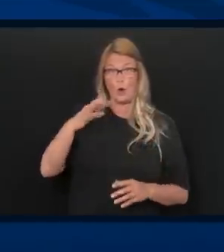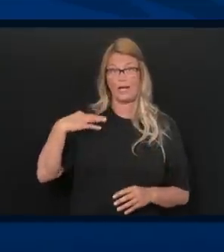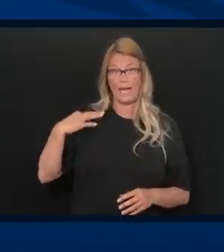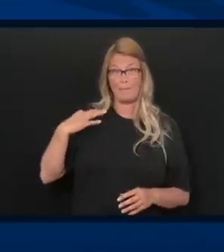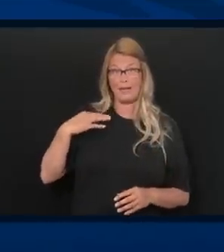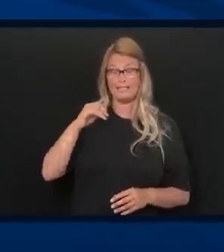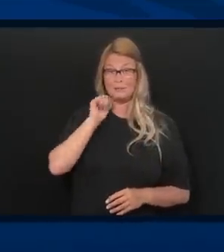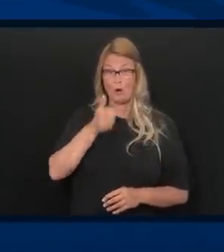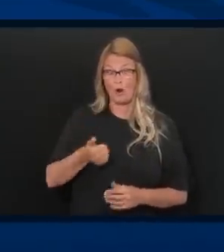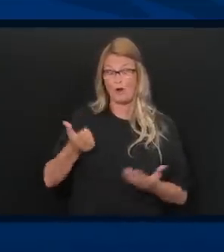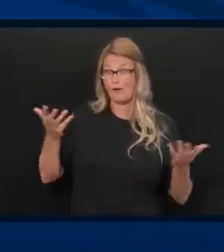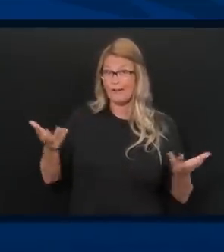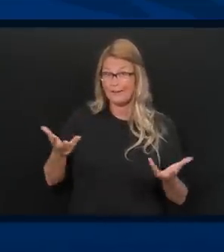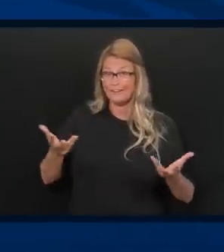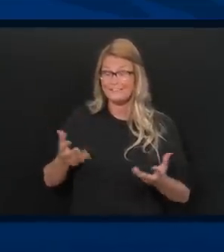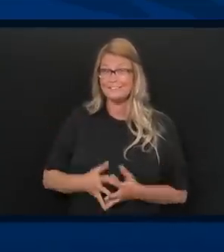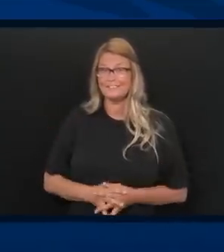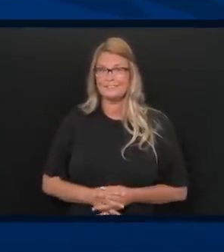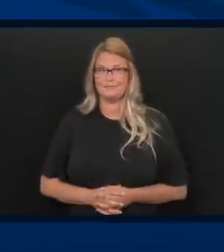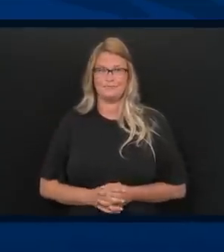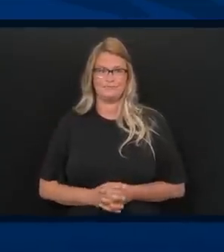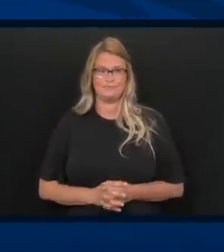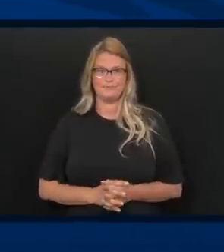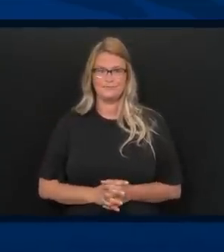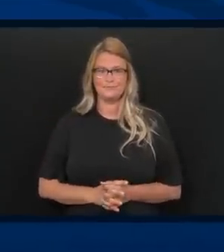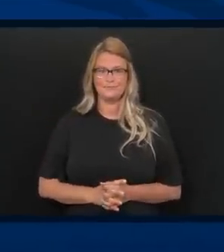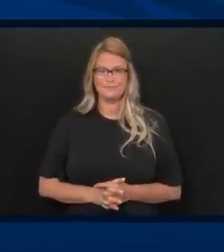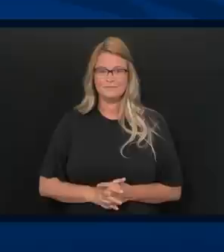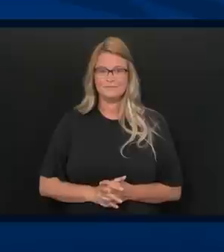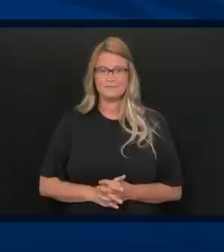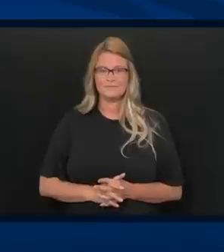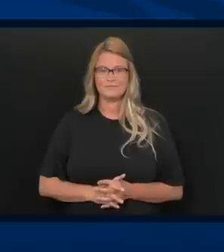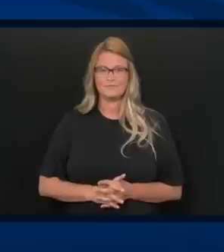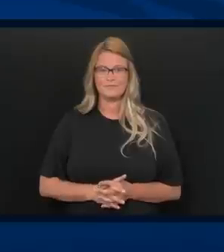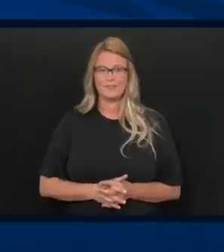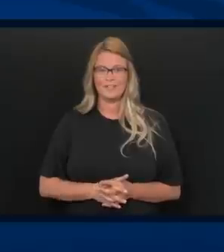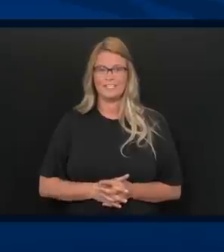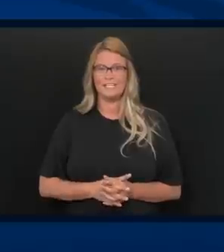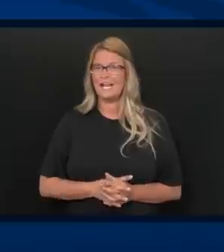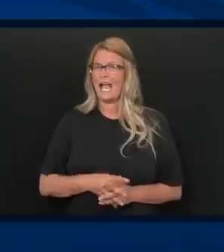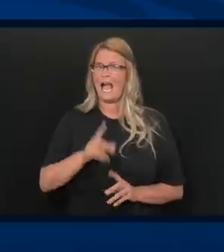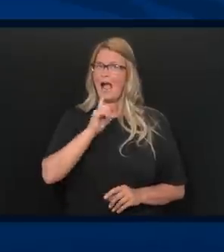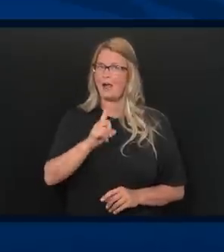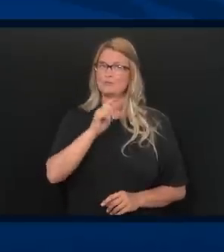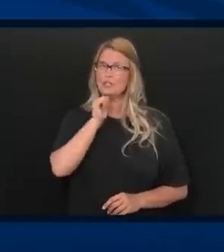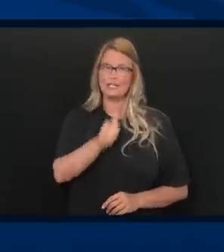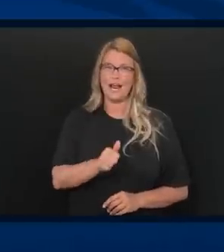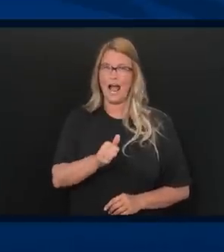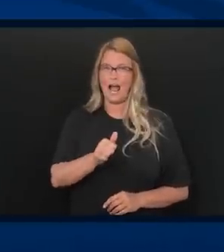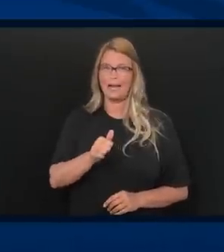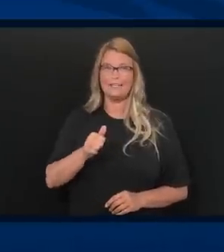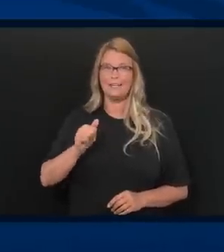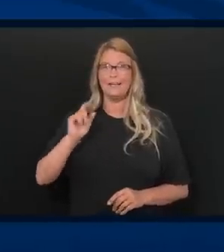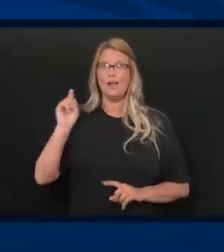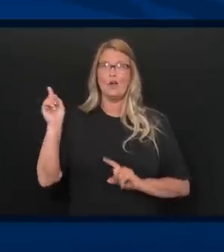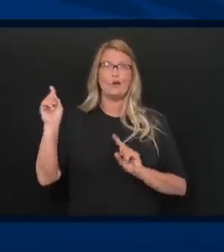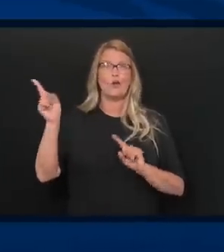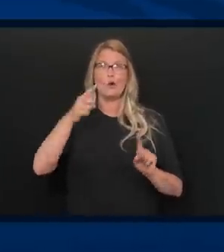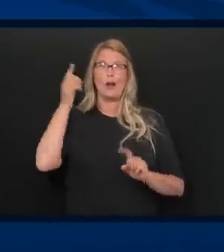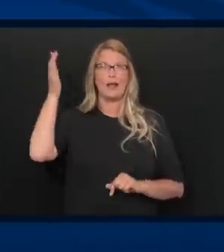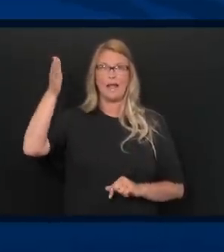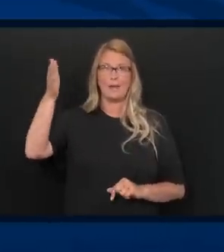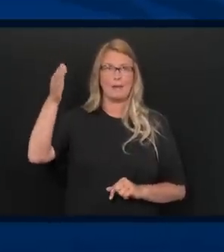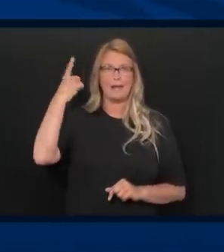Oh, Brad, I, I don't, I'm surely not going to be campaigning tomorrow. I'm going to go vote. And, uh,